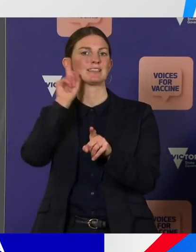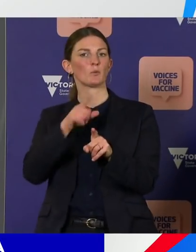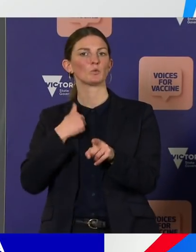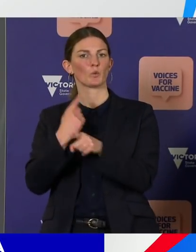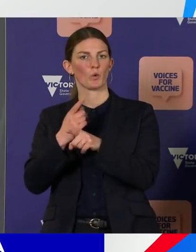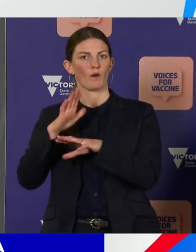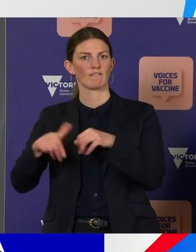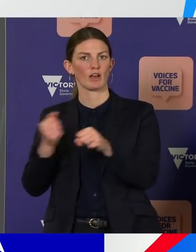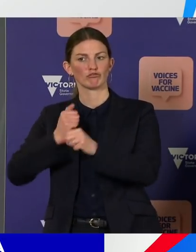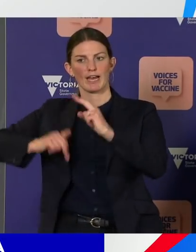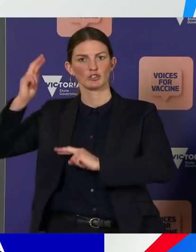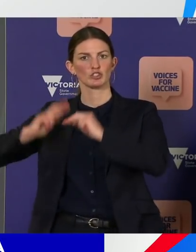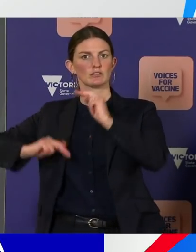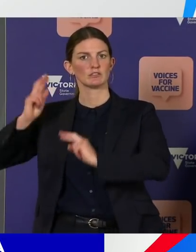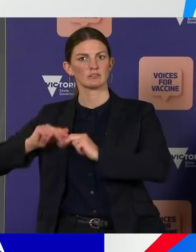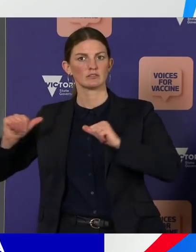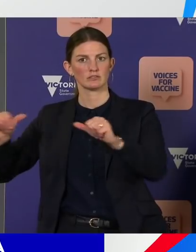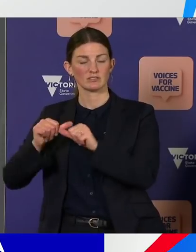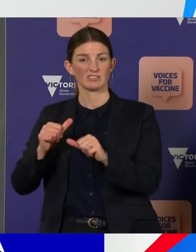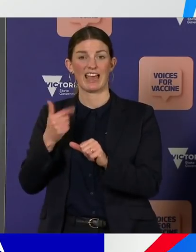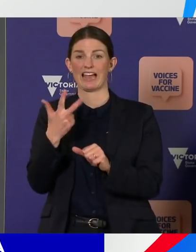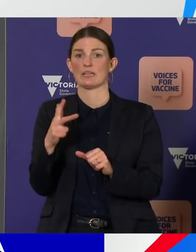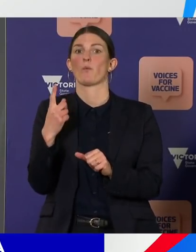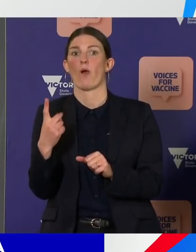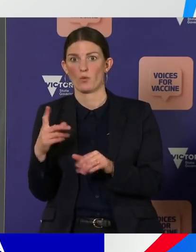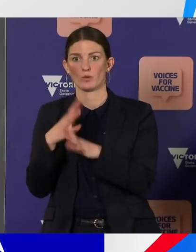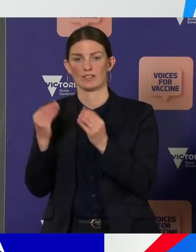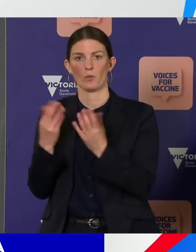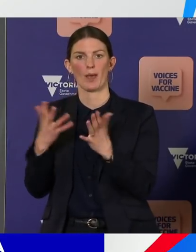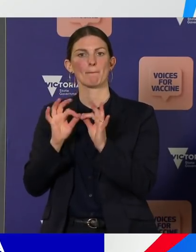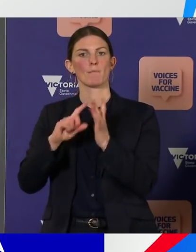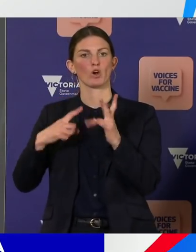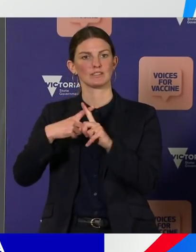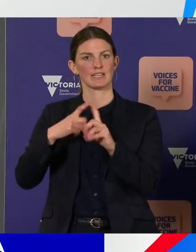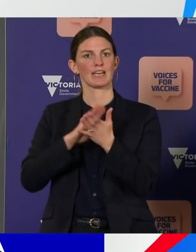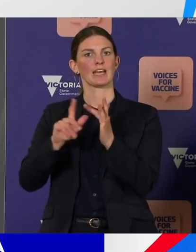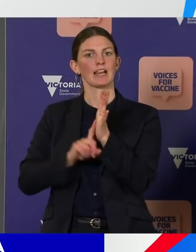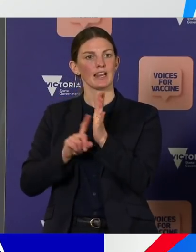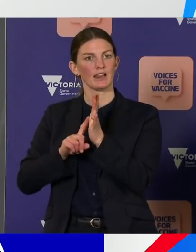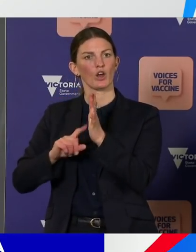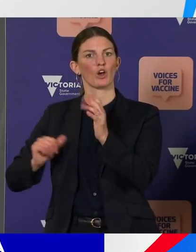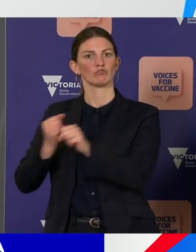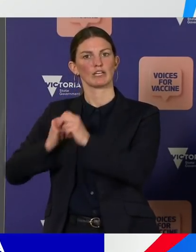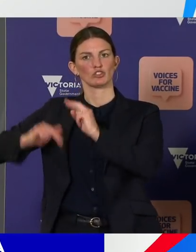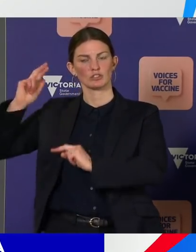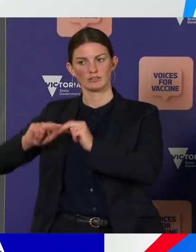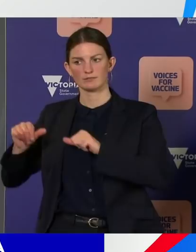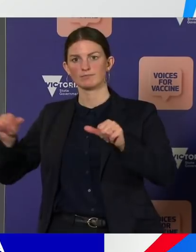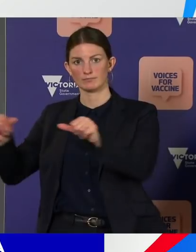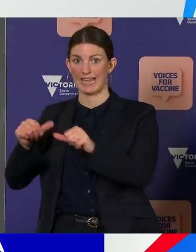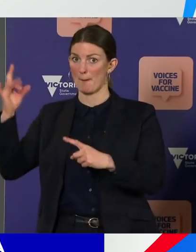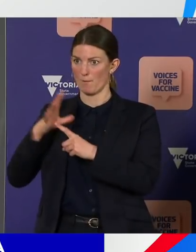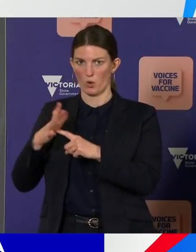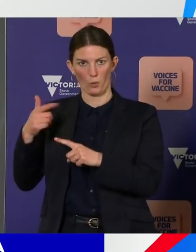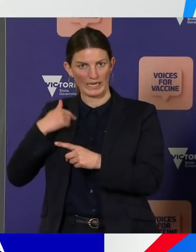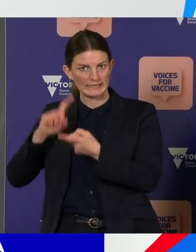81 active cases now at the Box Hill construction sites. Those essential work sites are such important places for us to protect and to